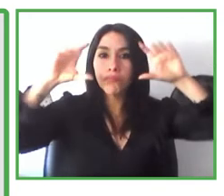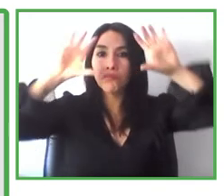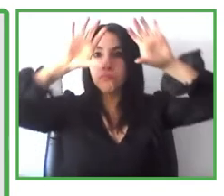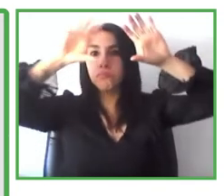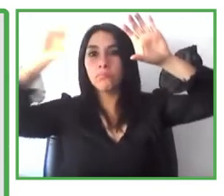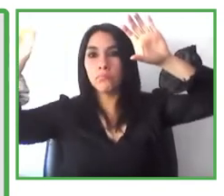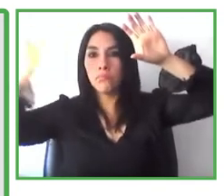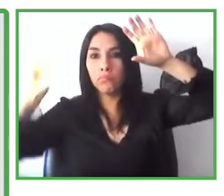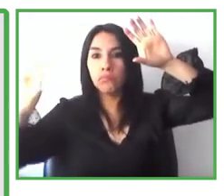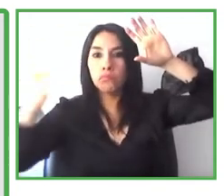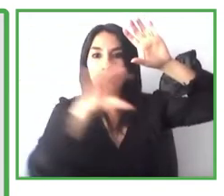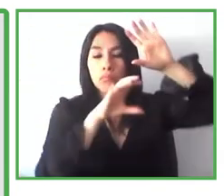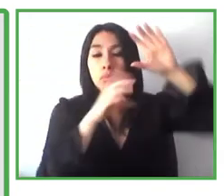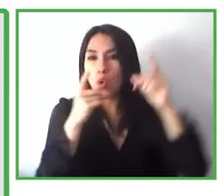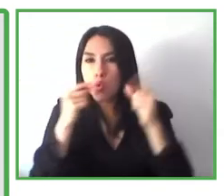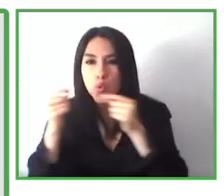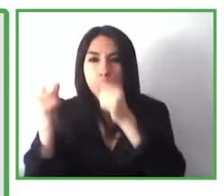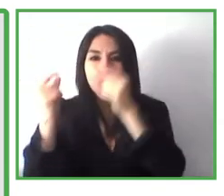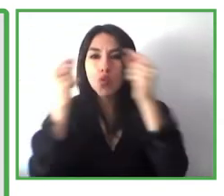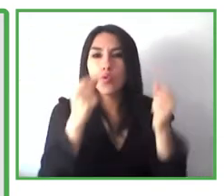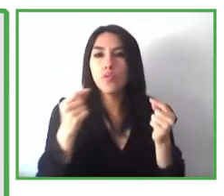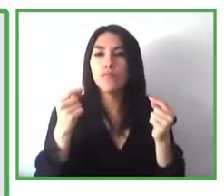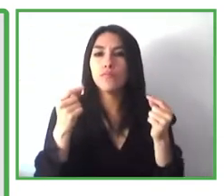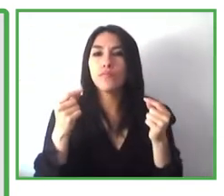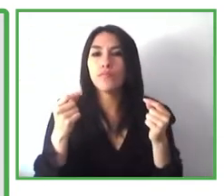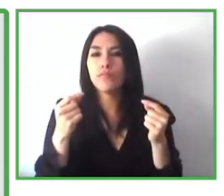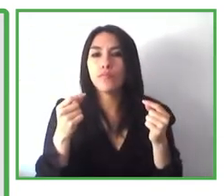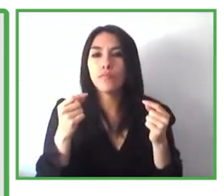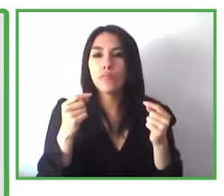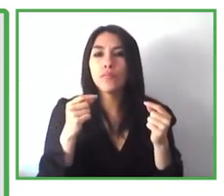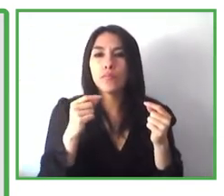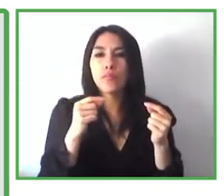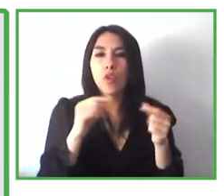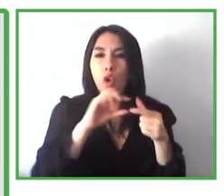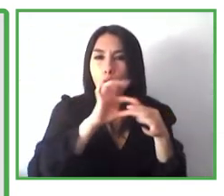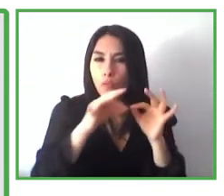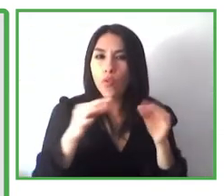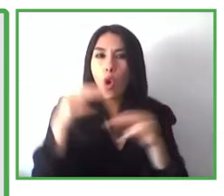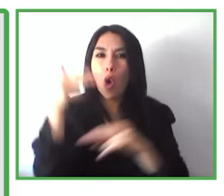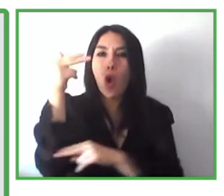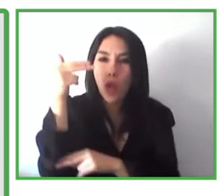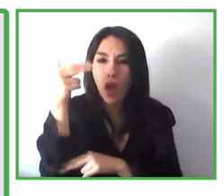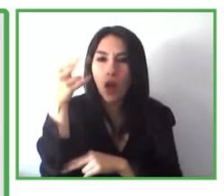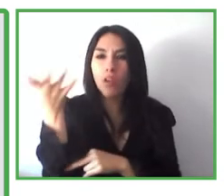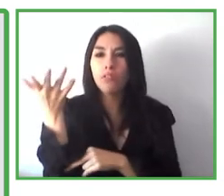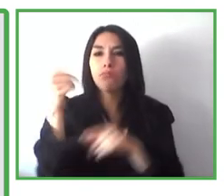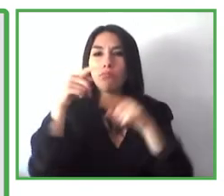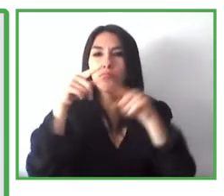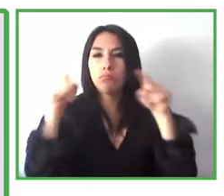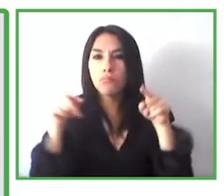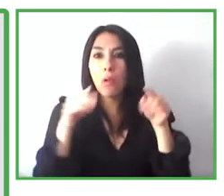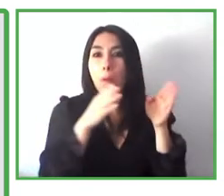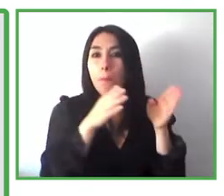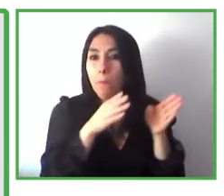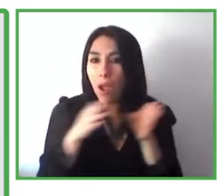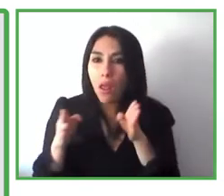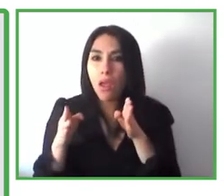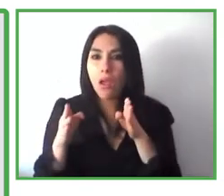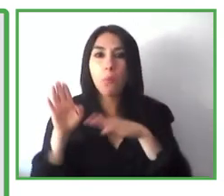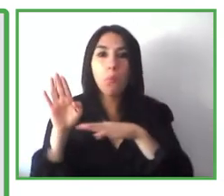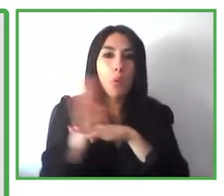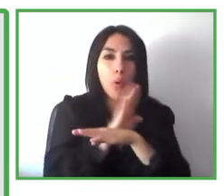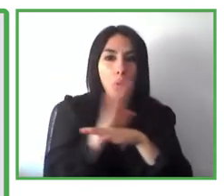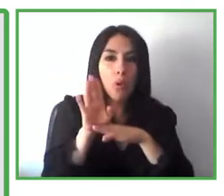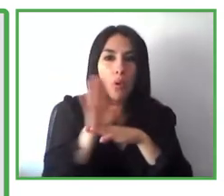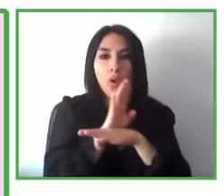of this process of design and the work that we conduct with the Hotel James for interior design around